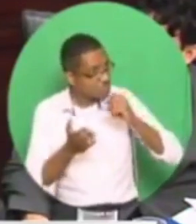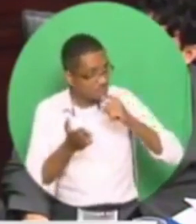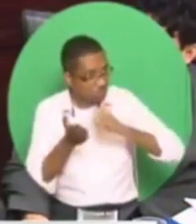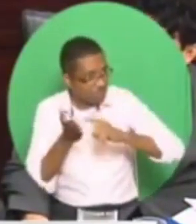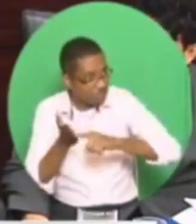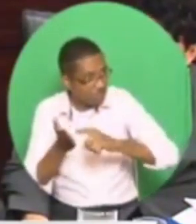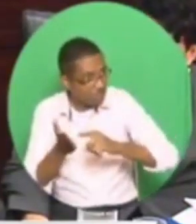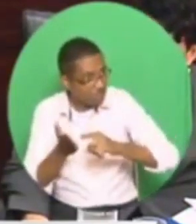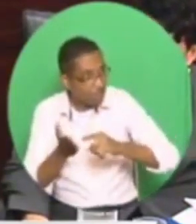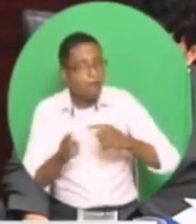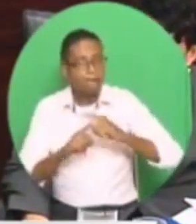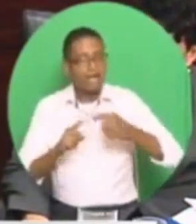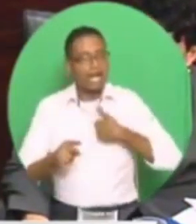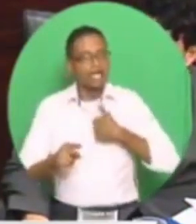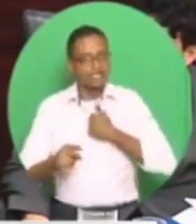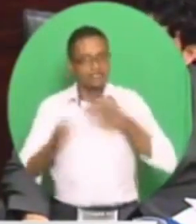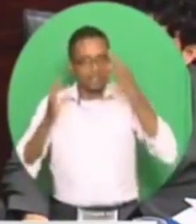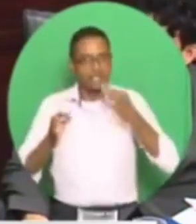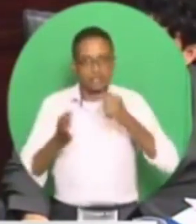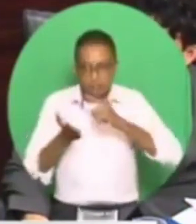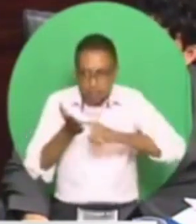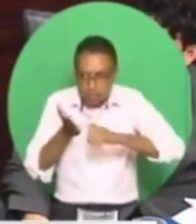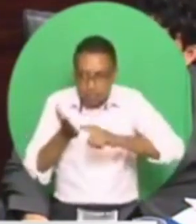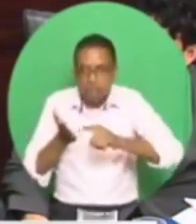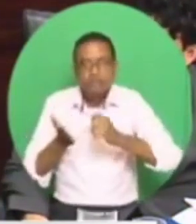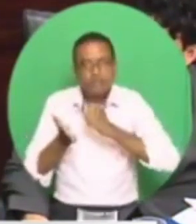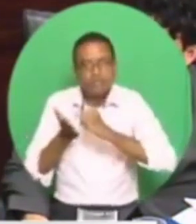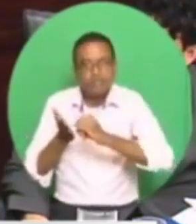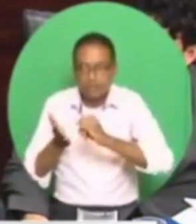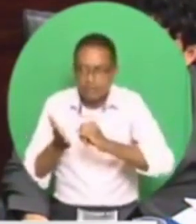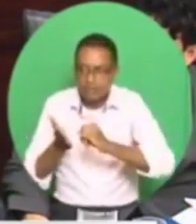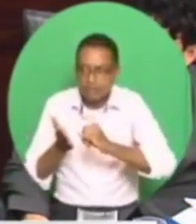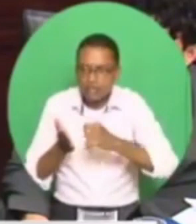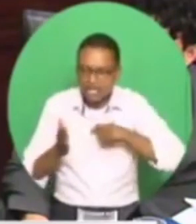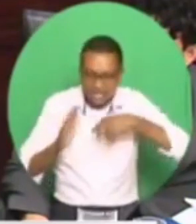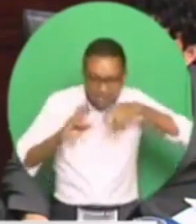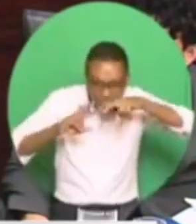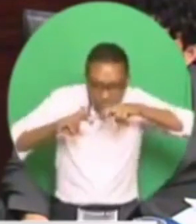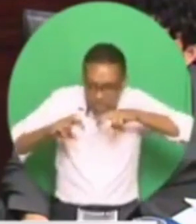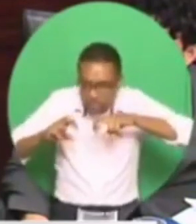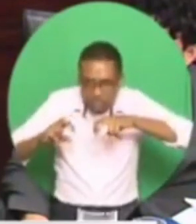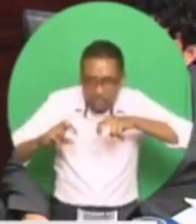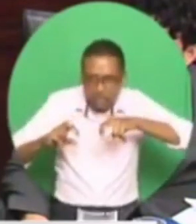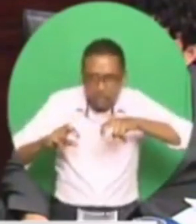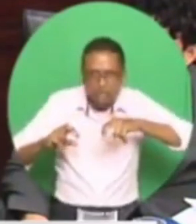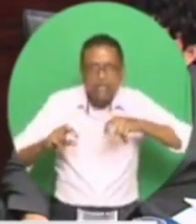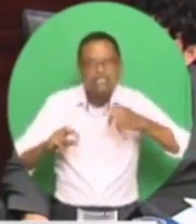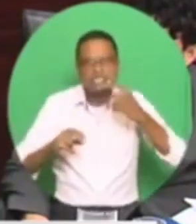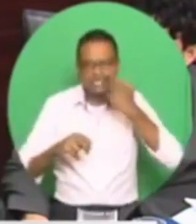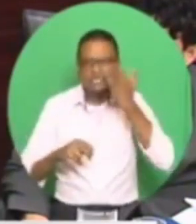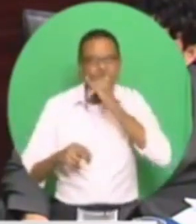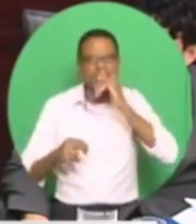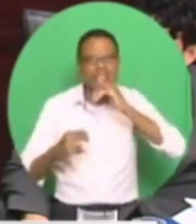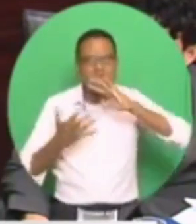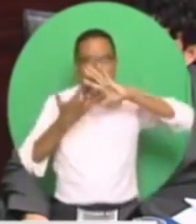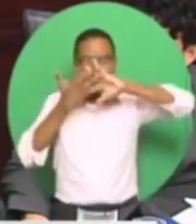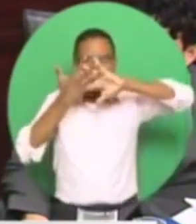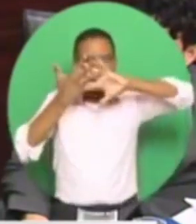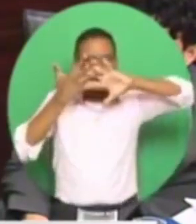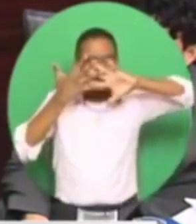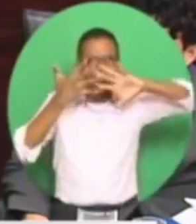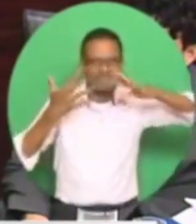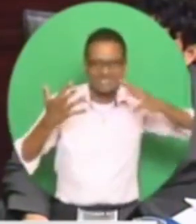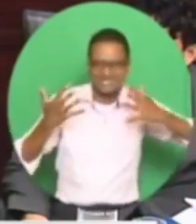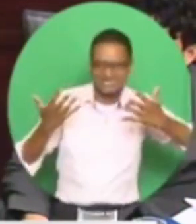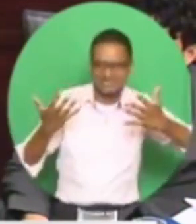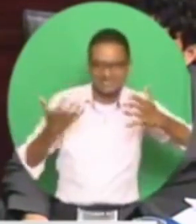Speaker, when we dig deeper, there is a pattern emerging. A tangled web. A tangled web. We try our best to connect the